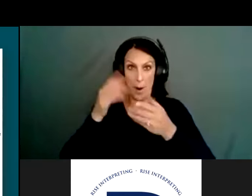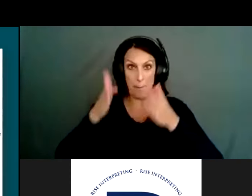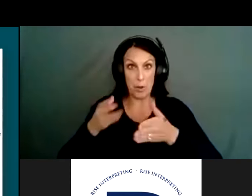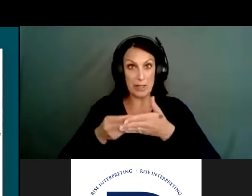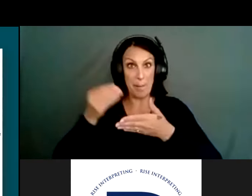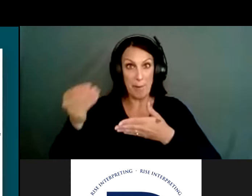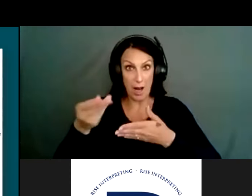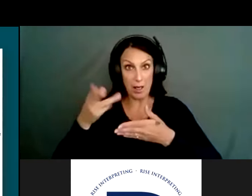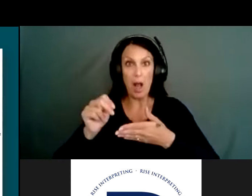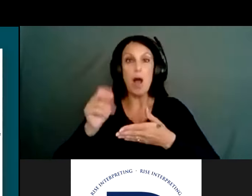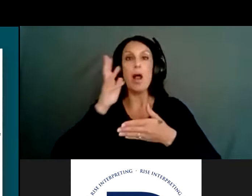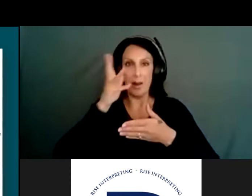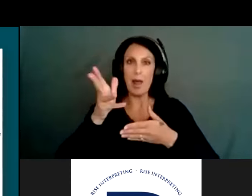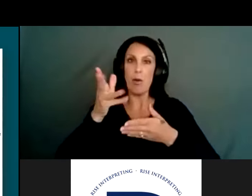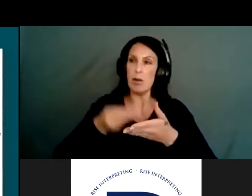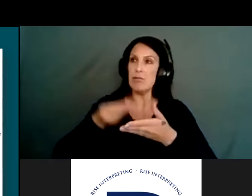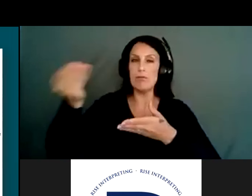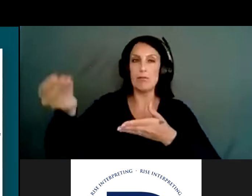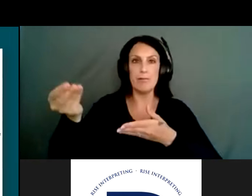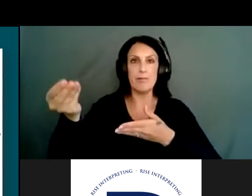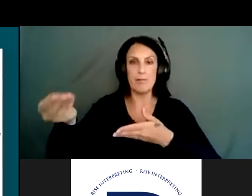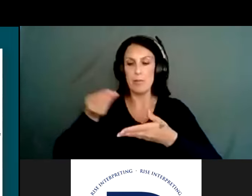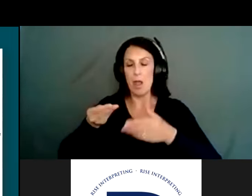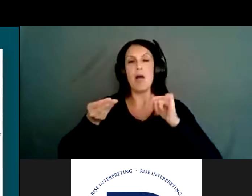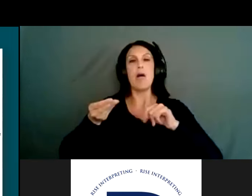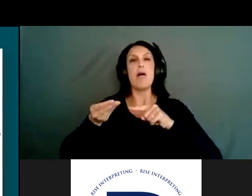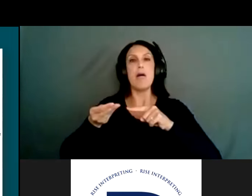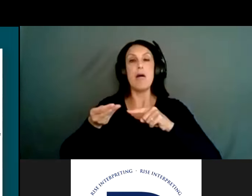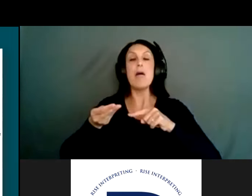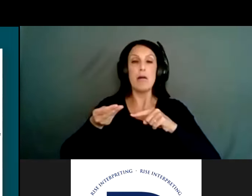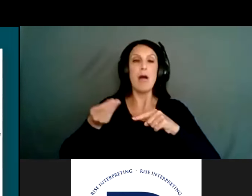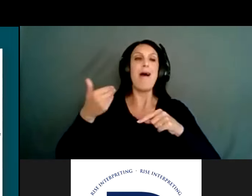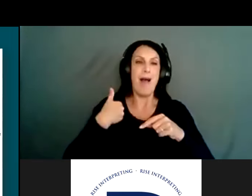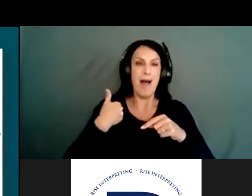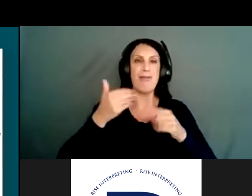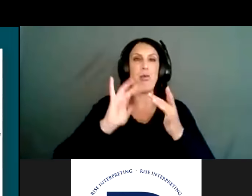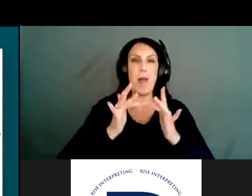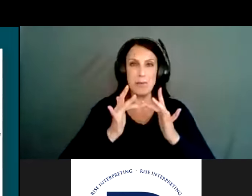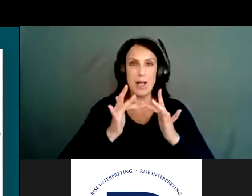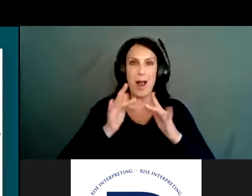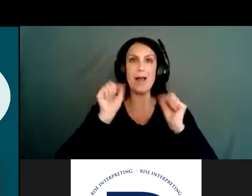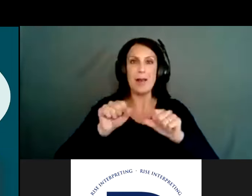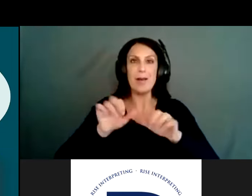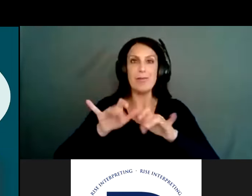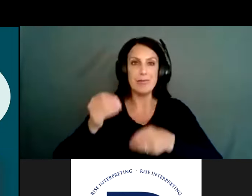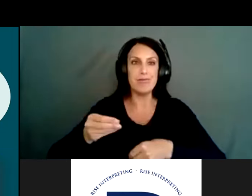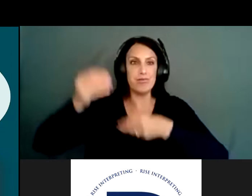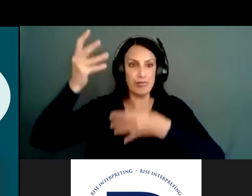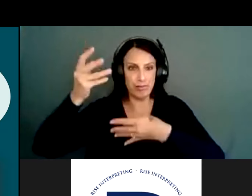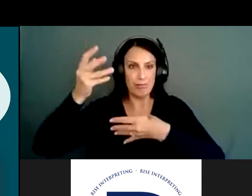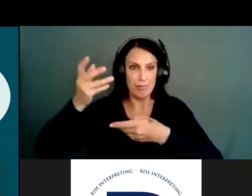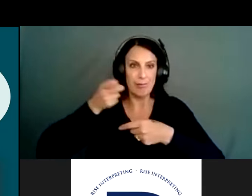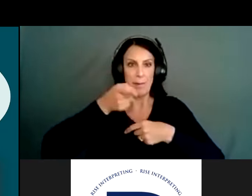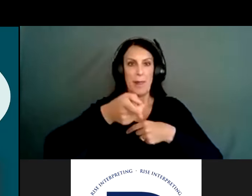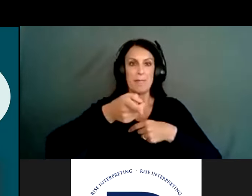stopfirearmsuicidesd.org, where people can go to learn more and dive deeper into it. And hopefully soon, we're going to be able to